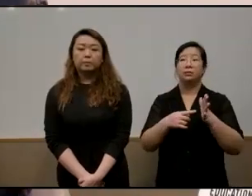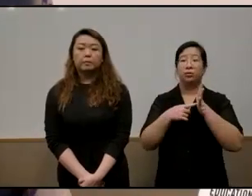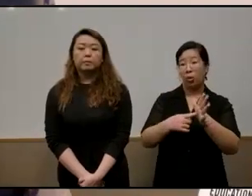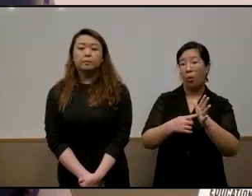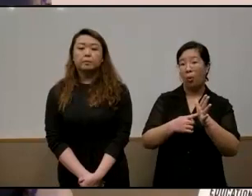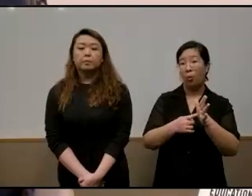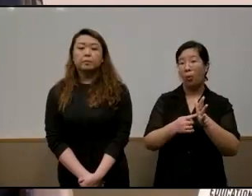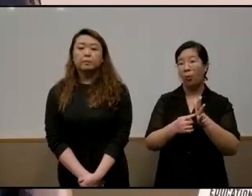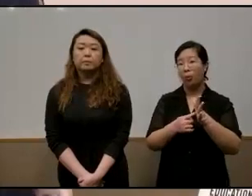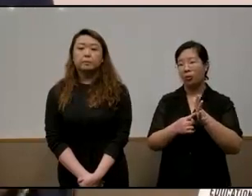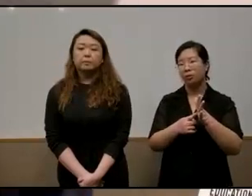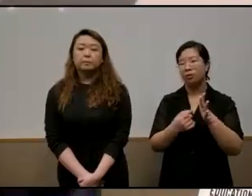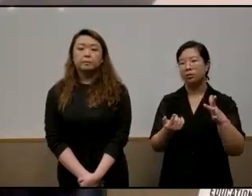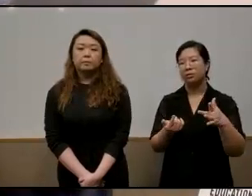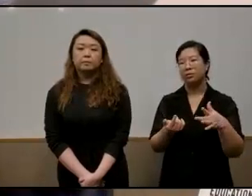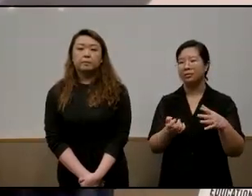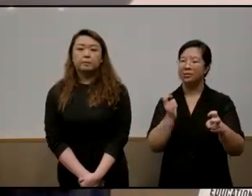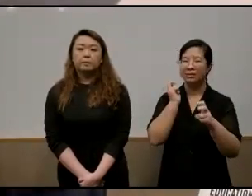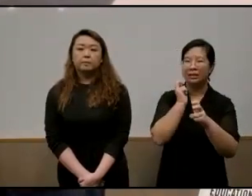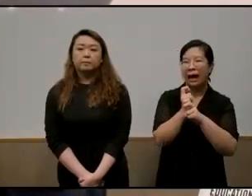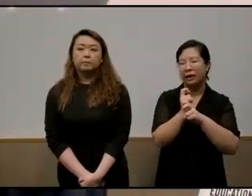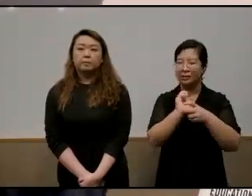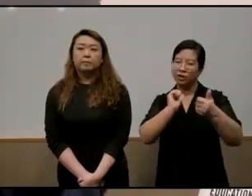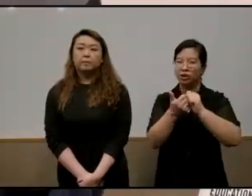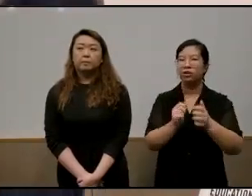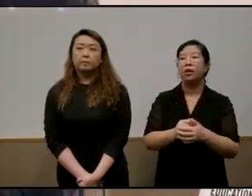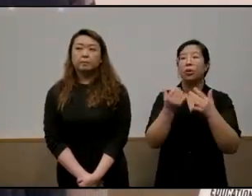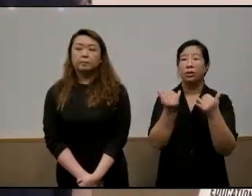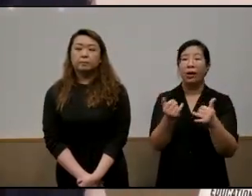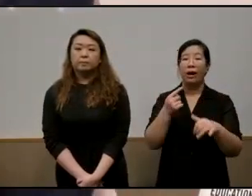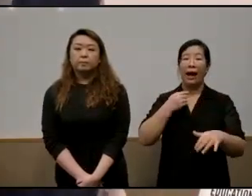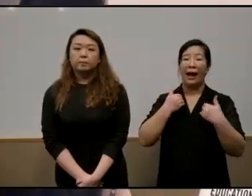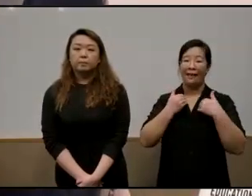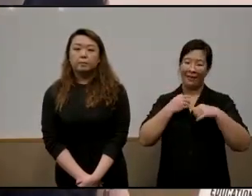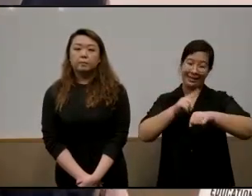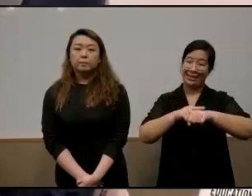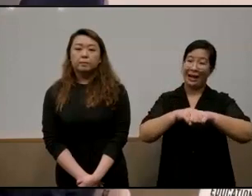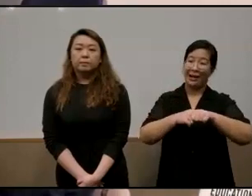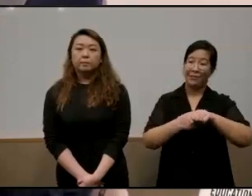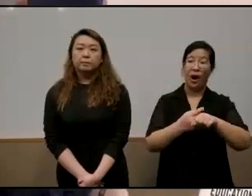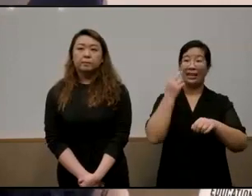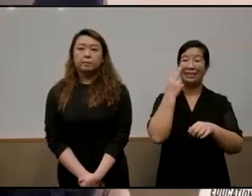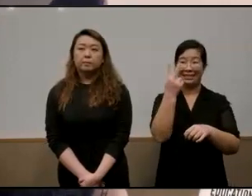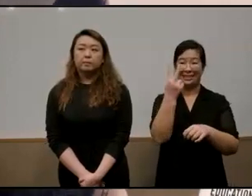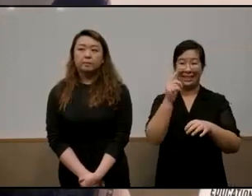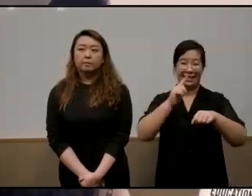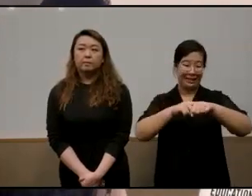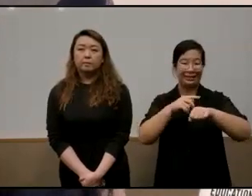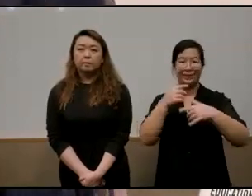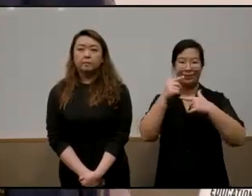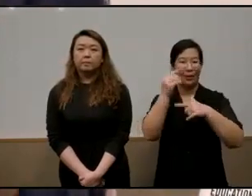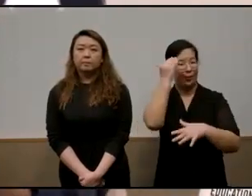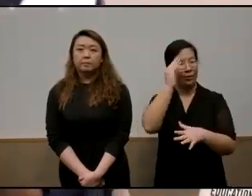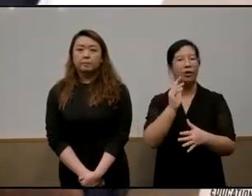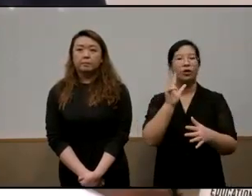uh to be a very uh difficult one okay so i've got a timer that says that i should move on um there are three things